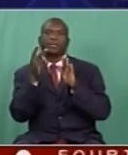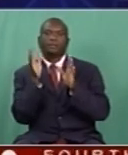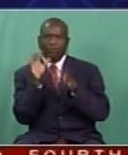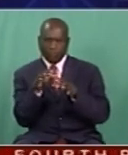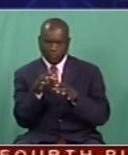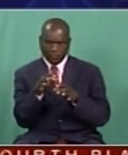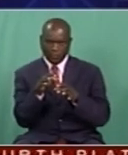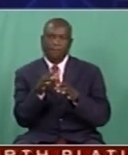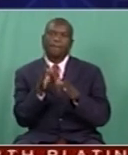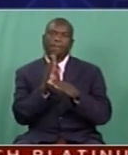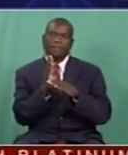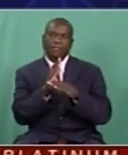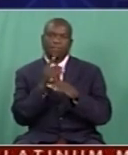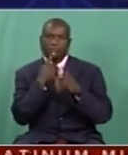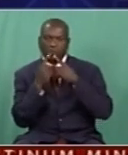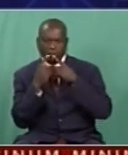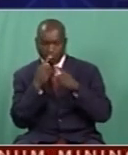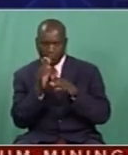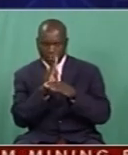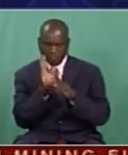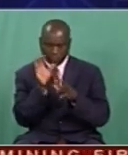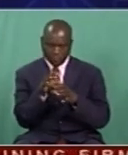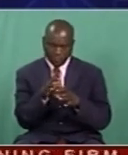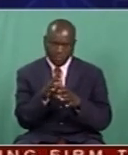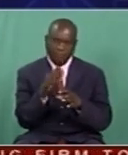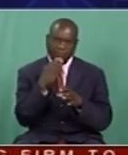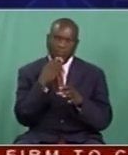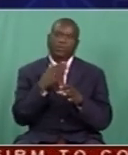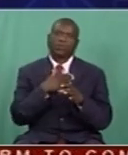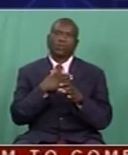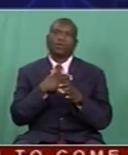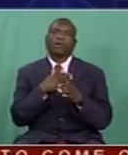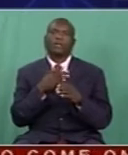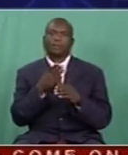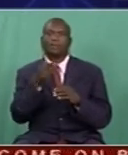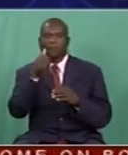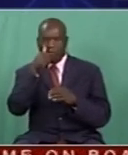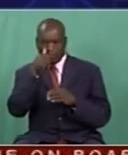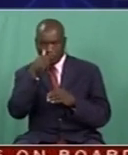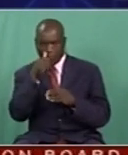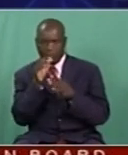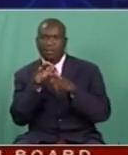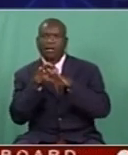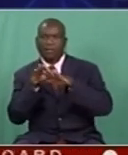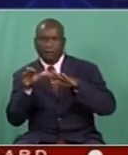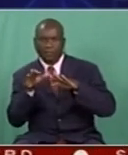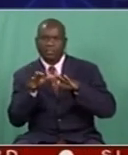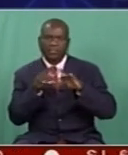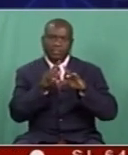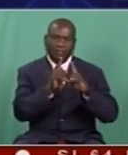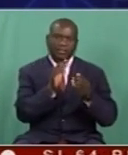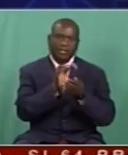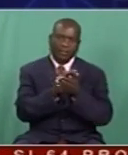into business talk, you know, so that we are able to reach out to as many people as is possible in diverse languages and cultures and